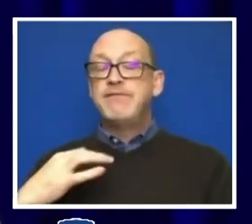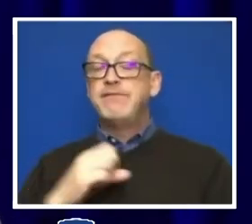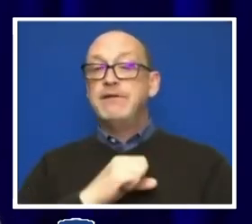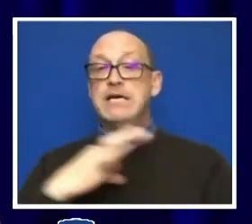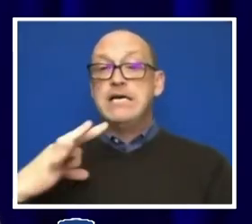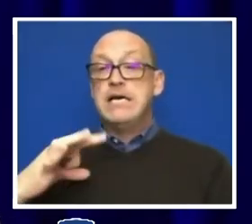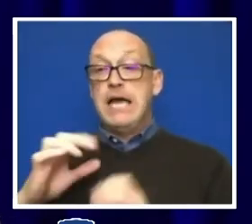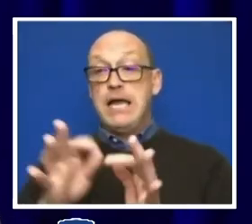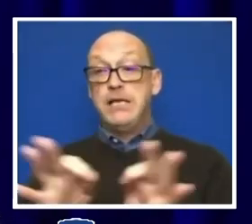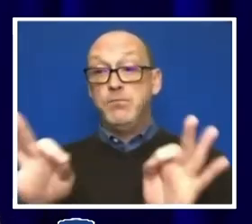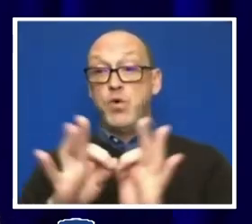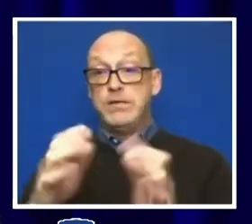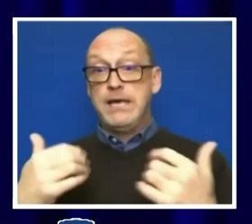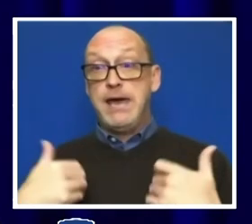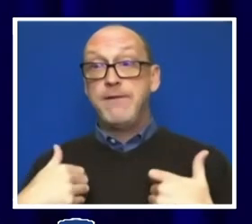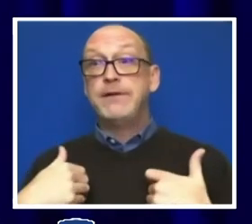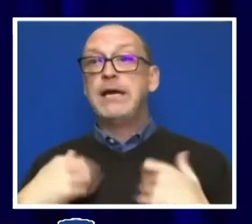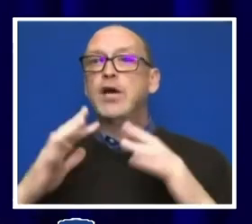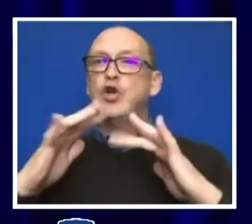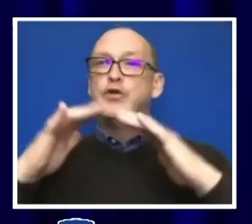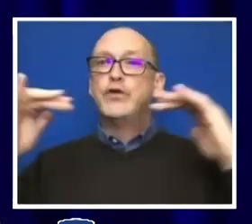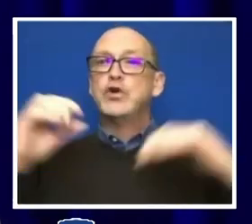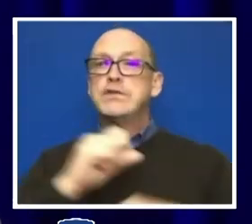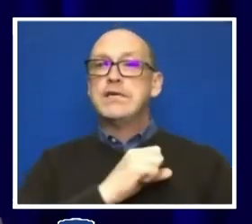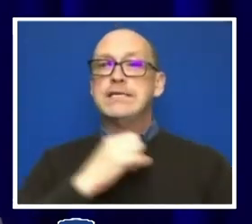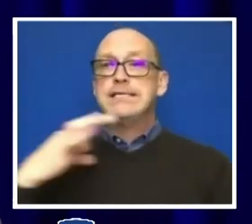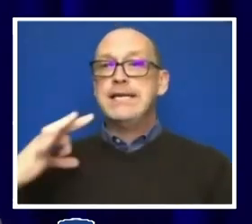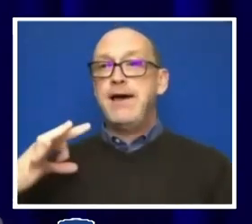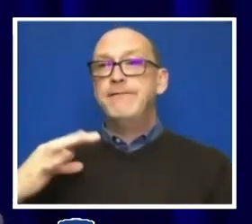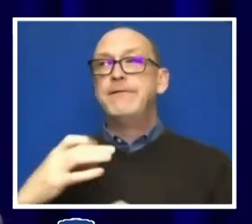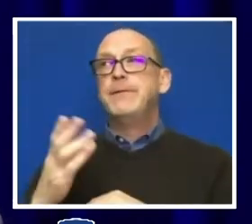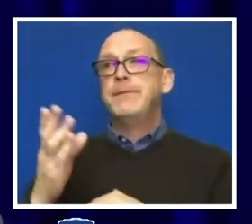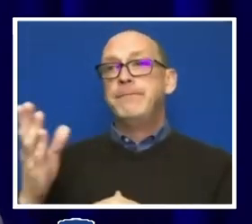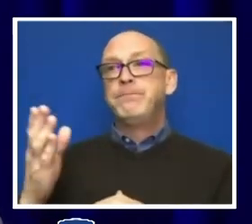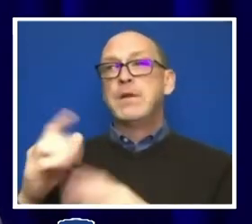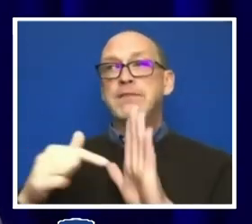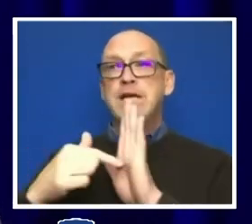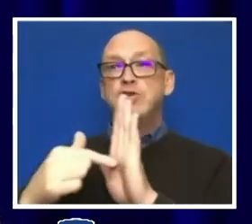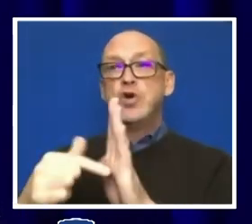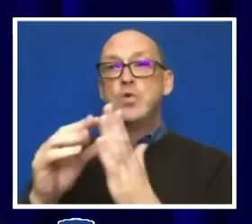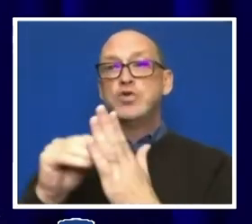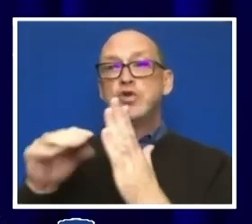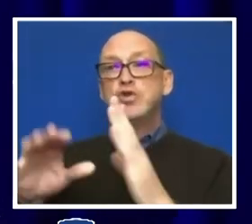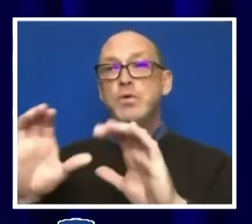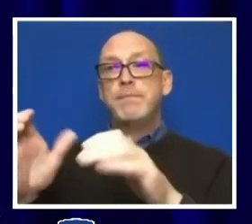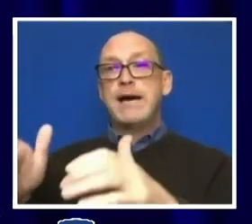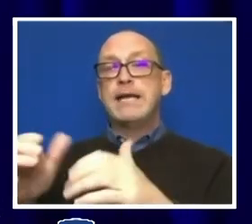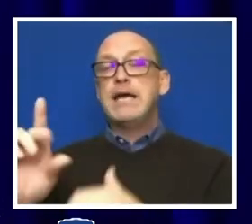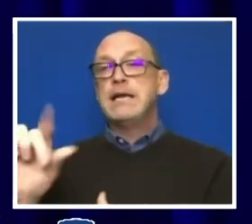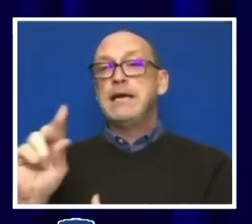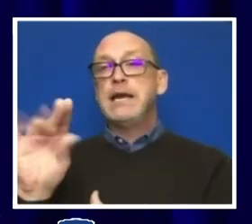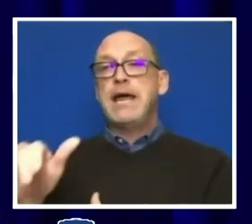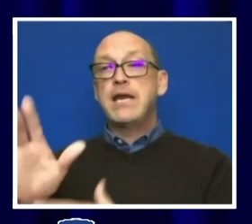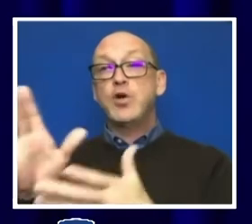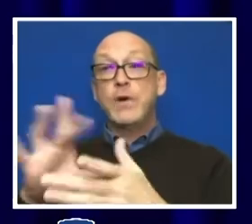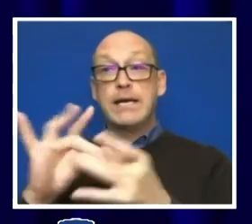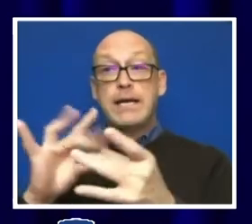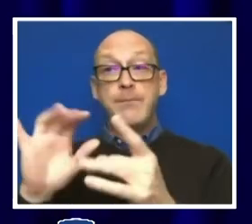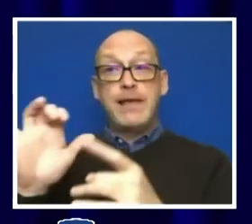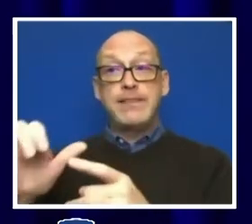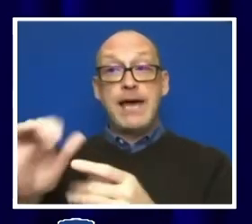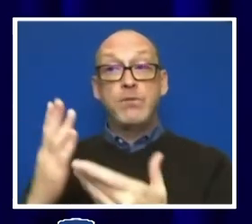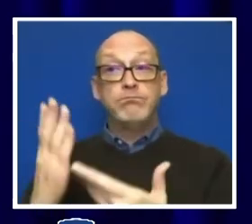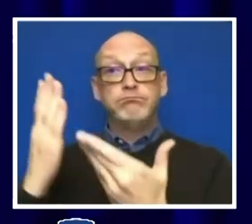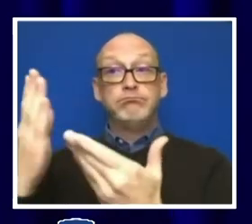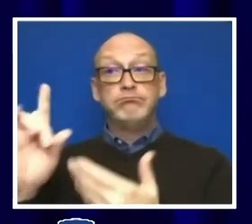having a diverse staff that reflects the student body. Danny, would you like to comment on that recommendation?